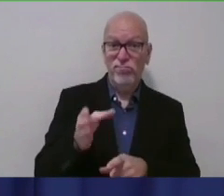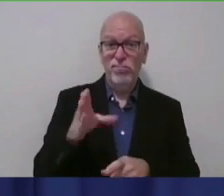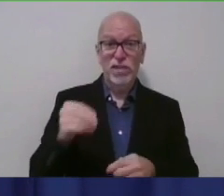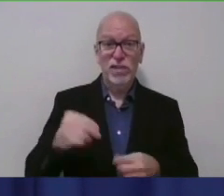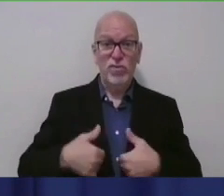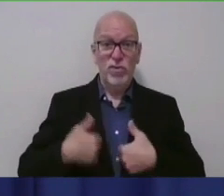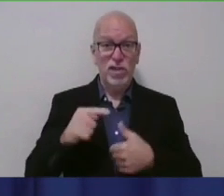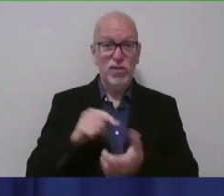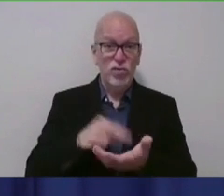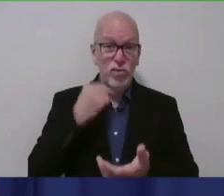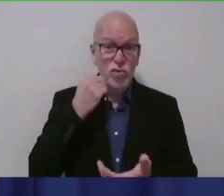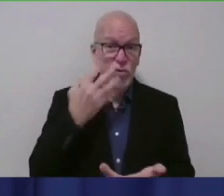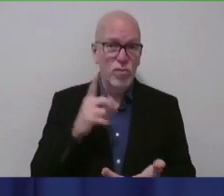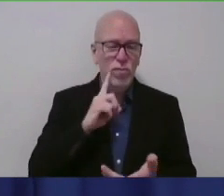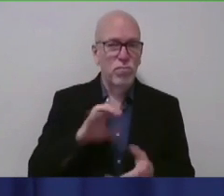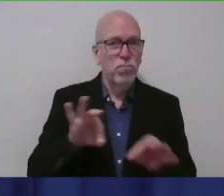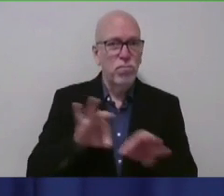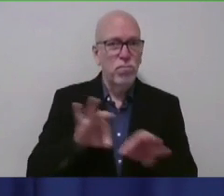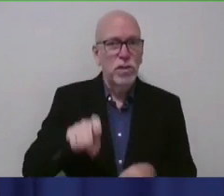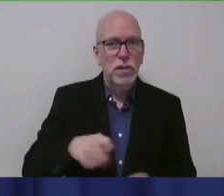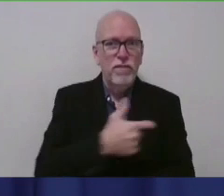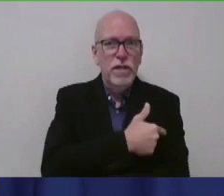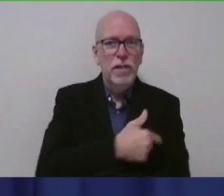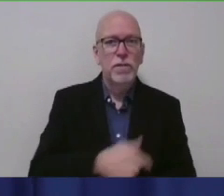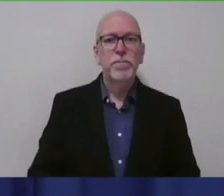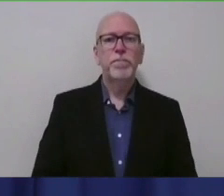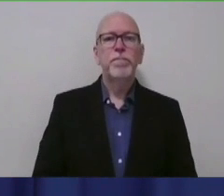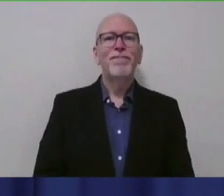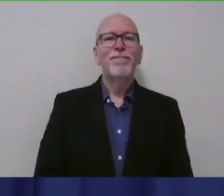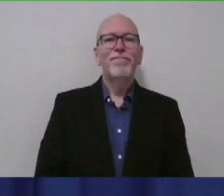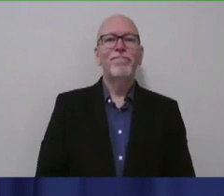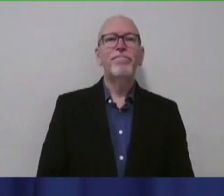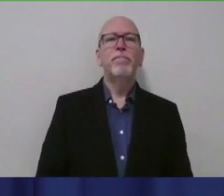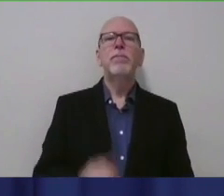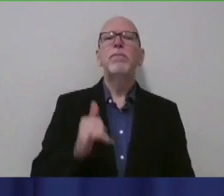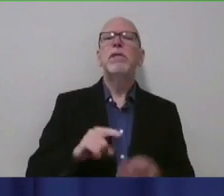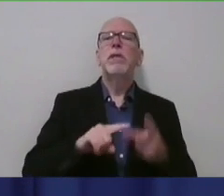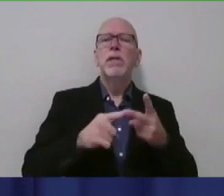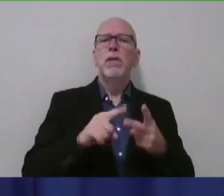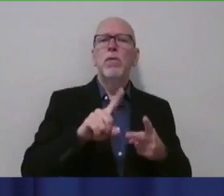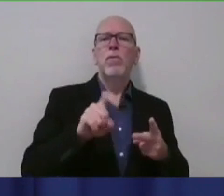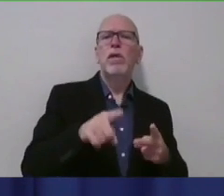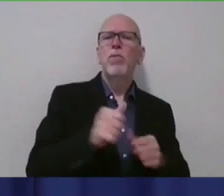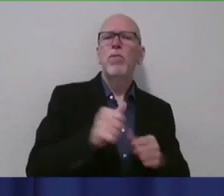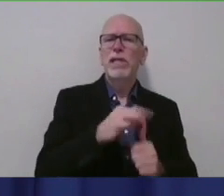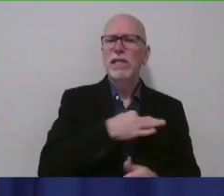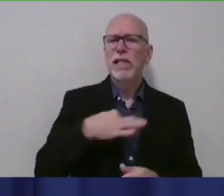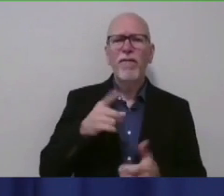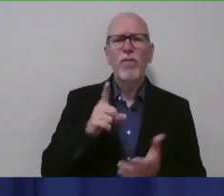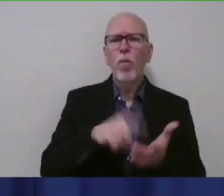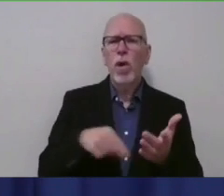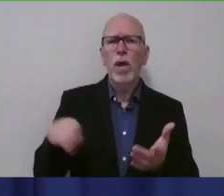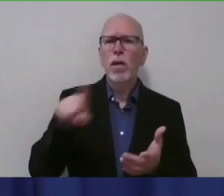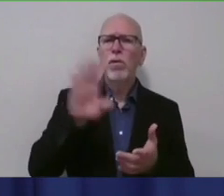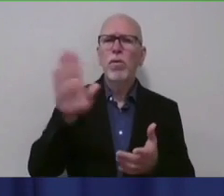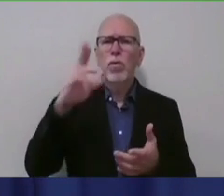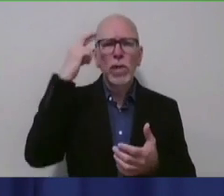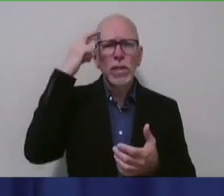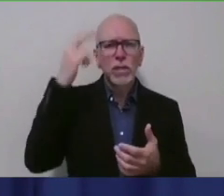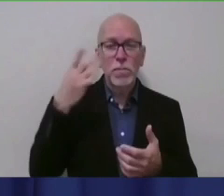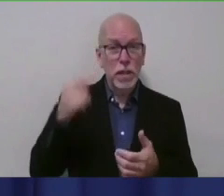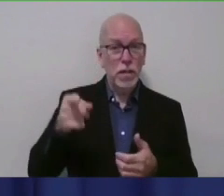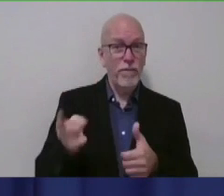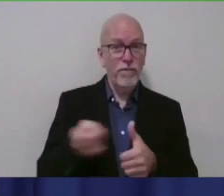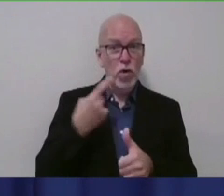vaccinated. And so to follow up on that specifically with staff, what are some of the things that you're hearing from them? They were among the first group